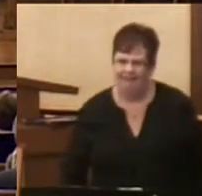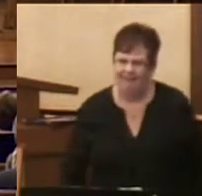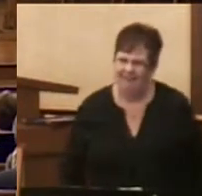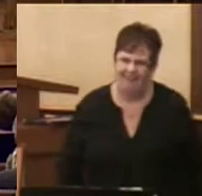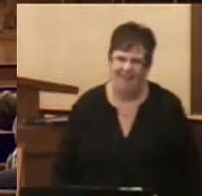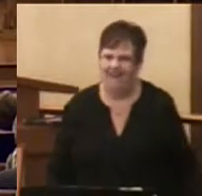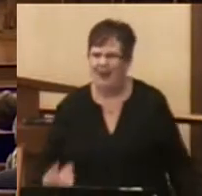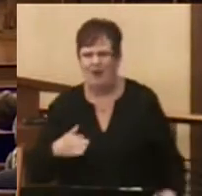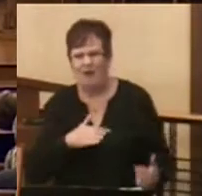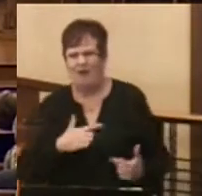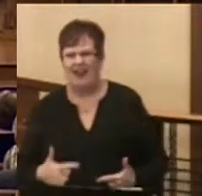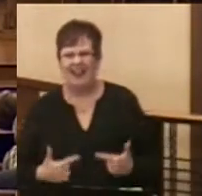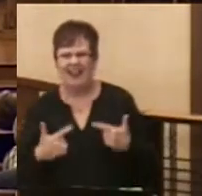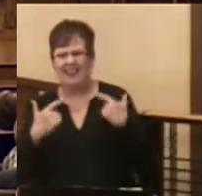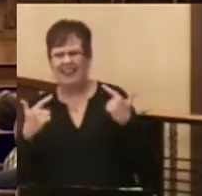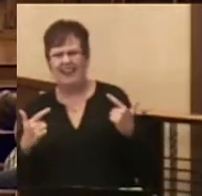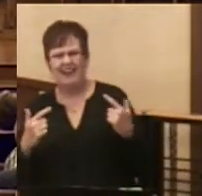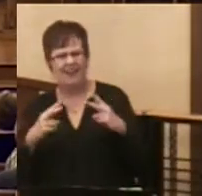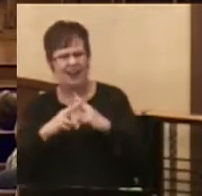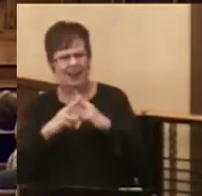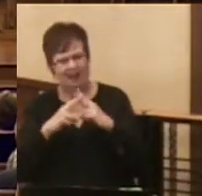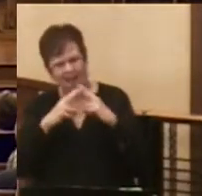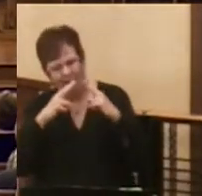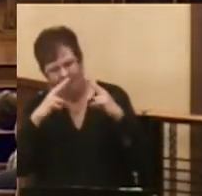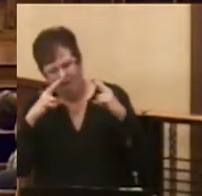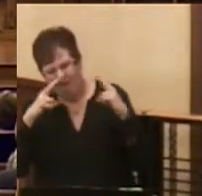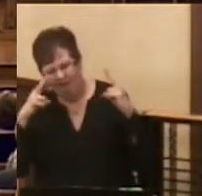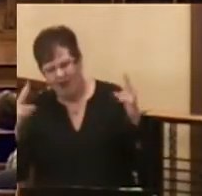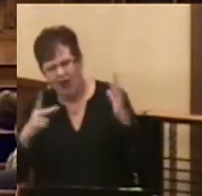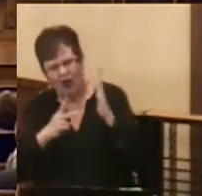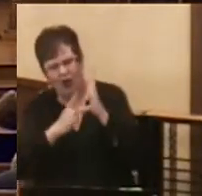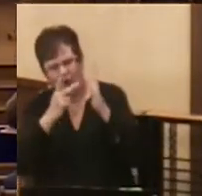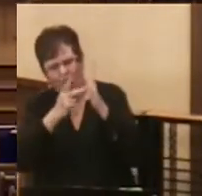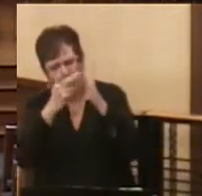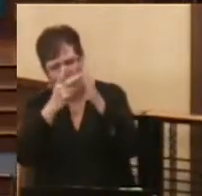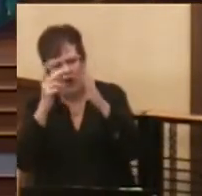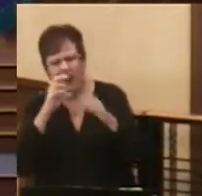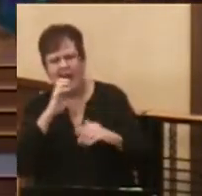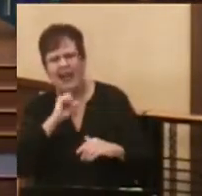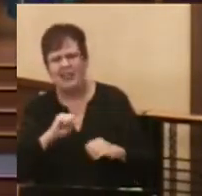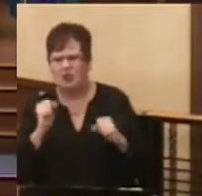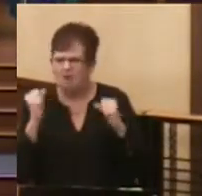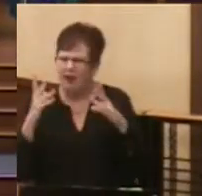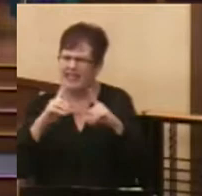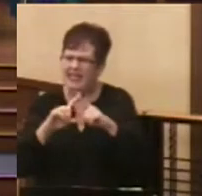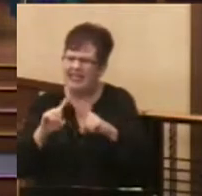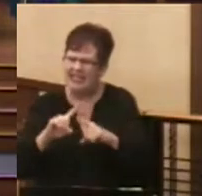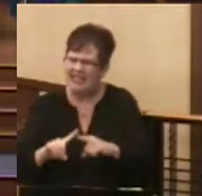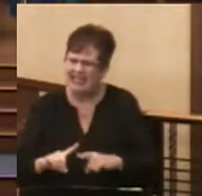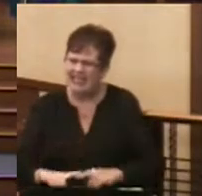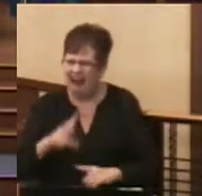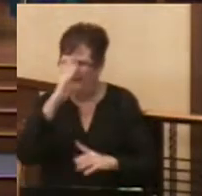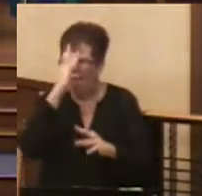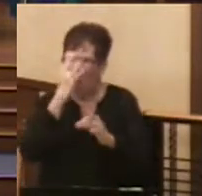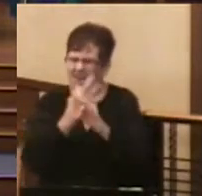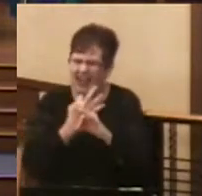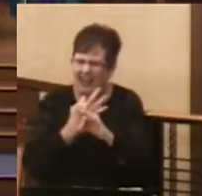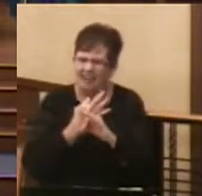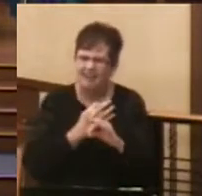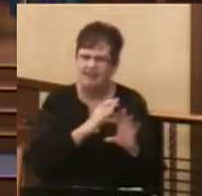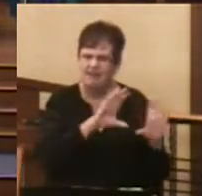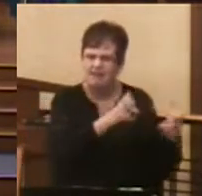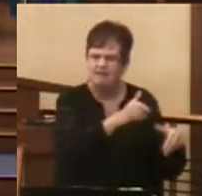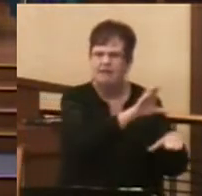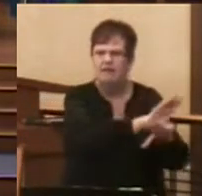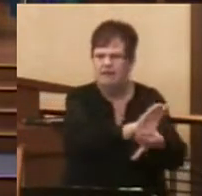We live in a very pluralistic age. We have many faiths that claim